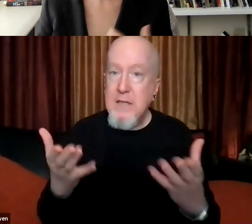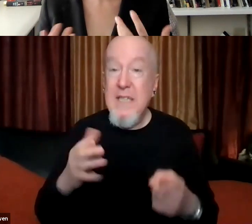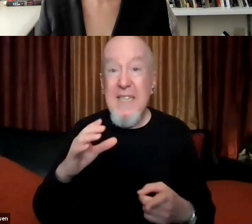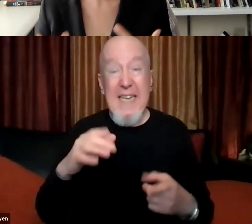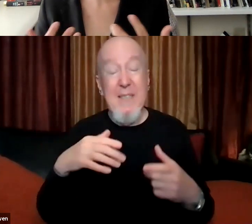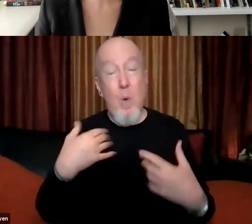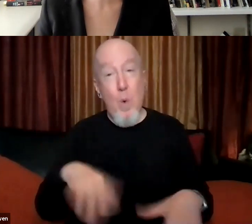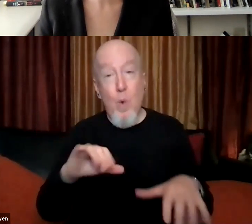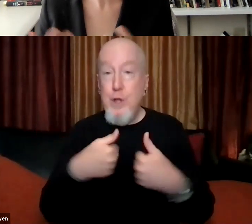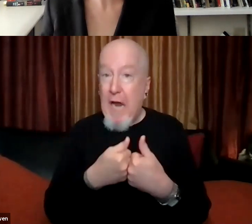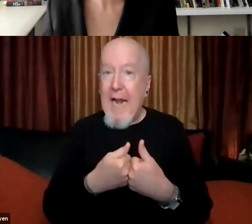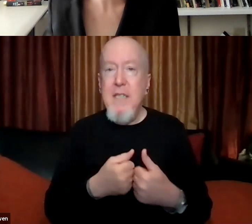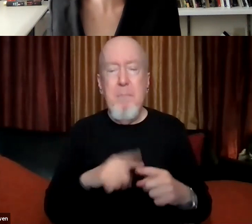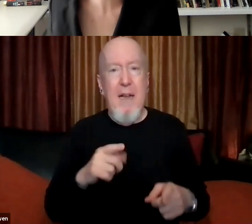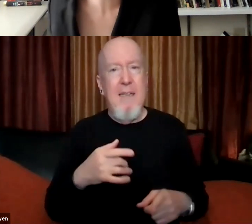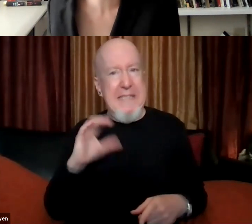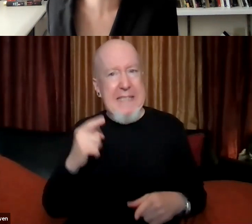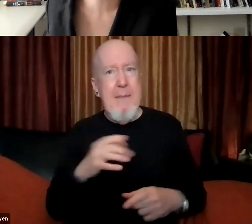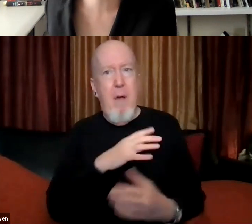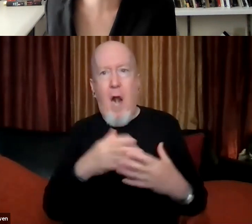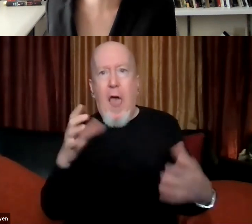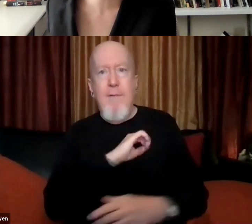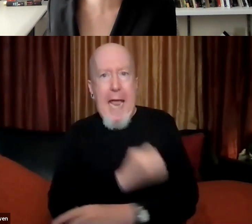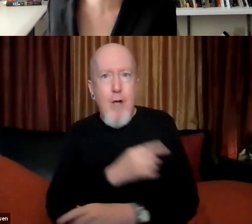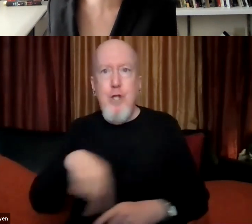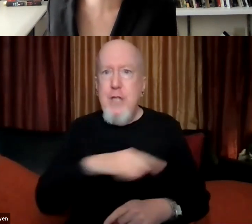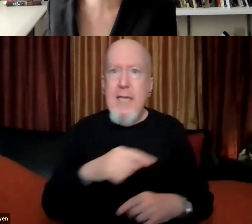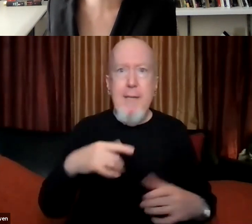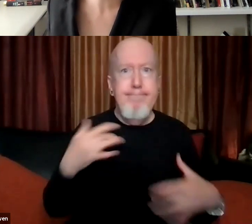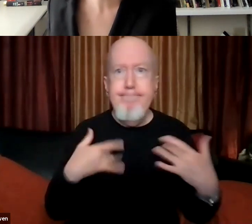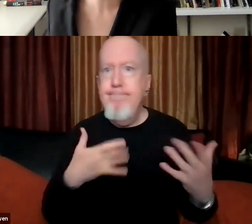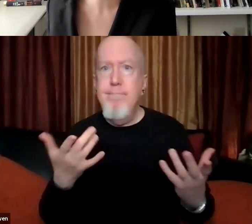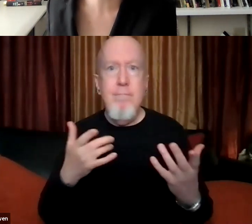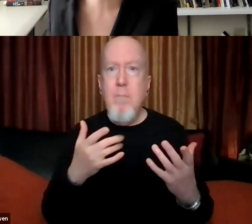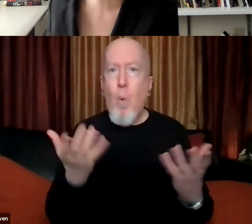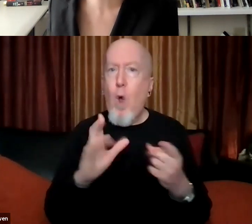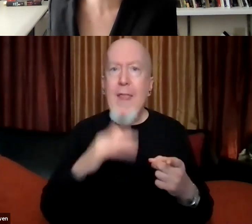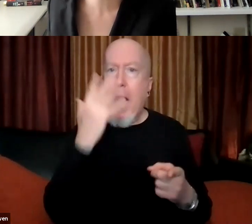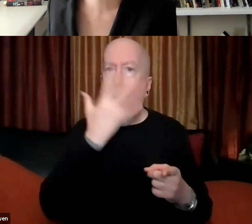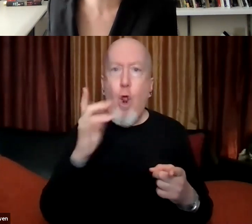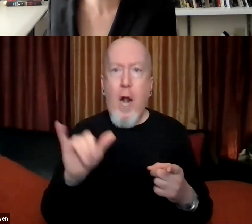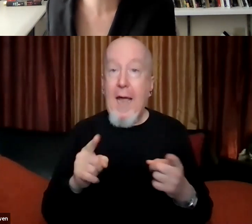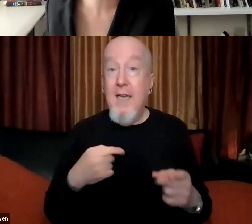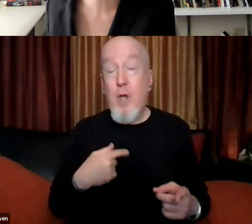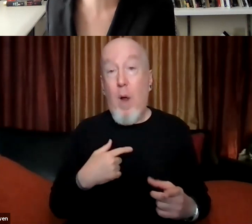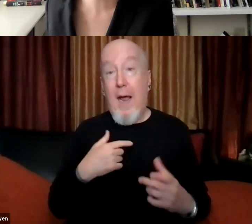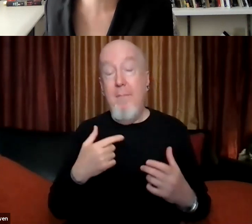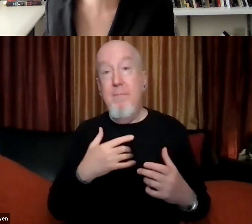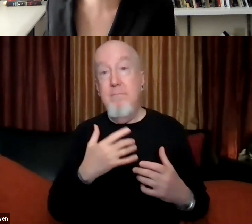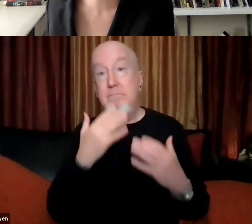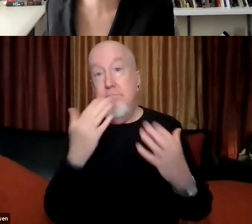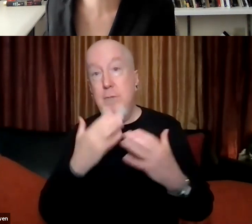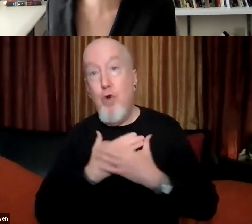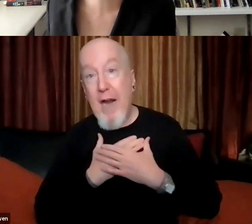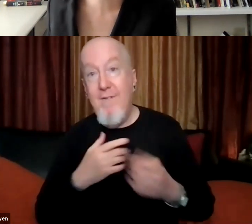around that and desire to think in with new tools about what that might look like. And so I'm grateful that there are artists and scholars and